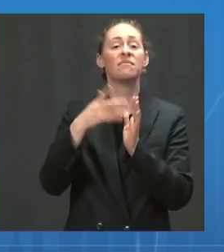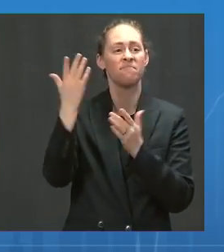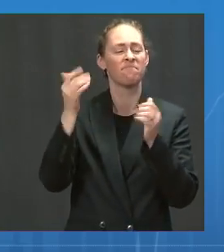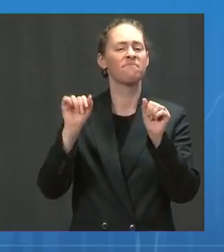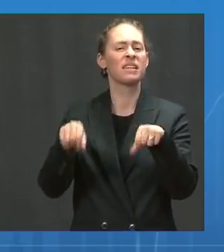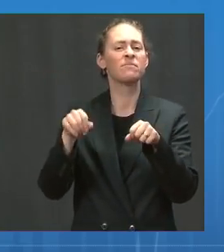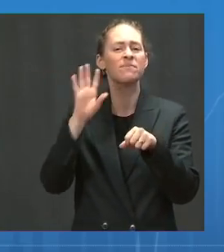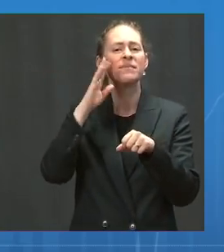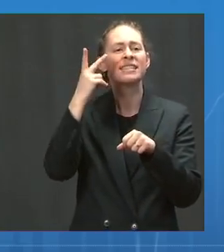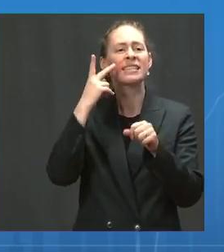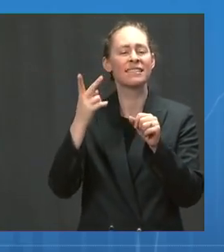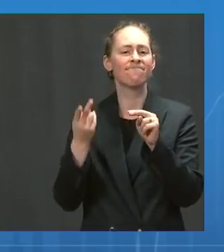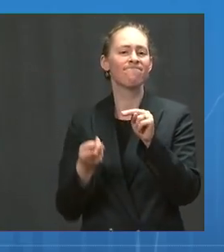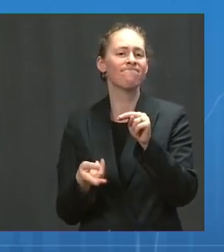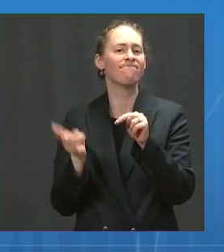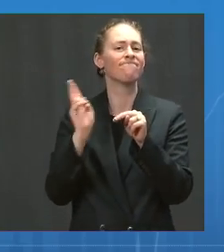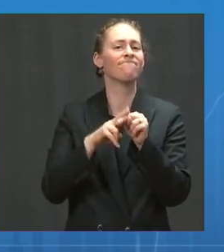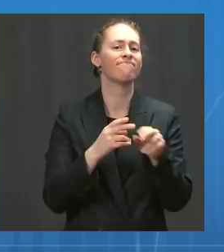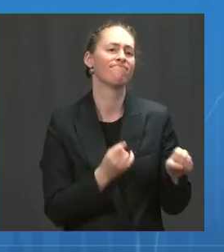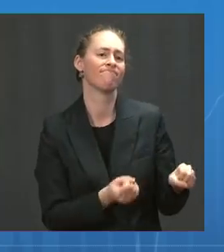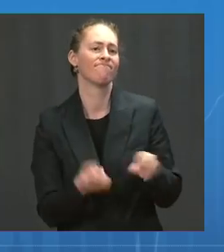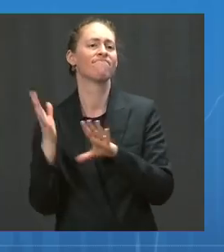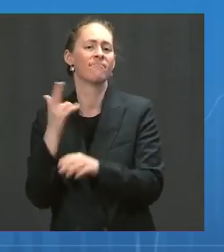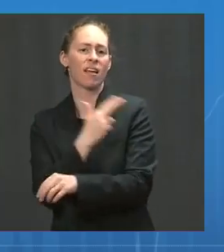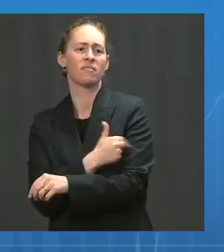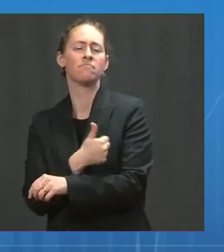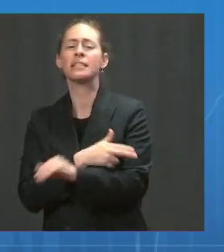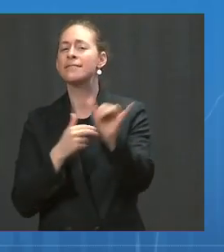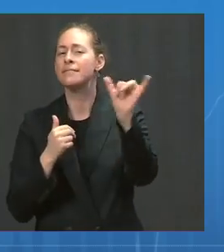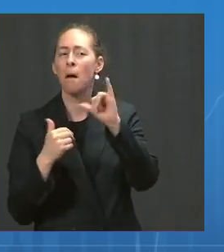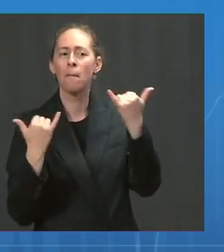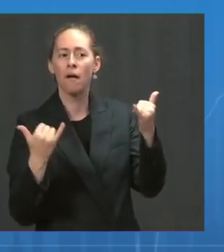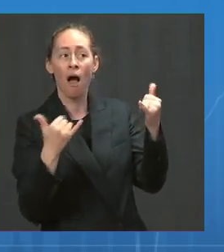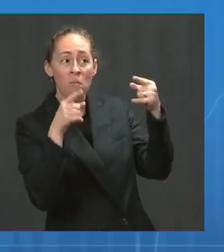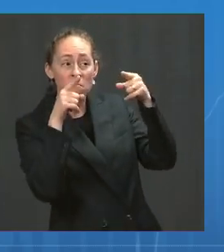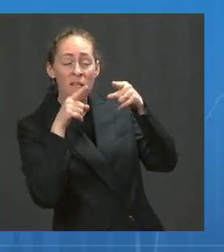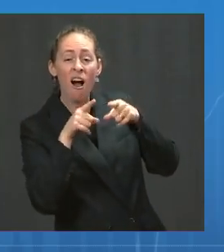hospitalizations, similar to the Israel and UK experience.